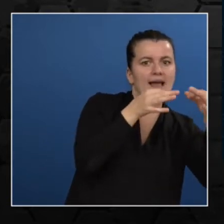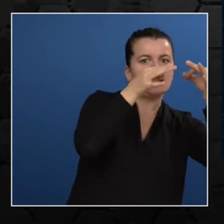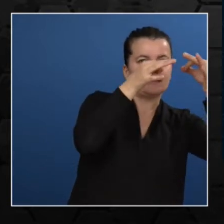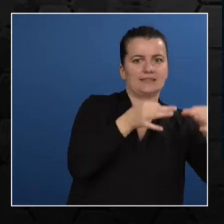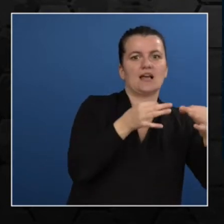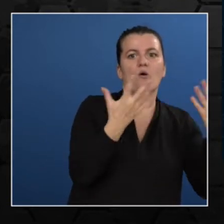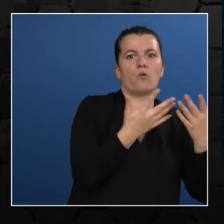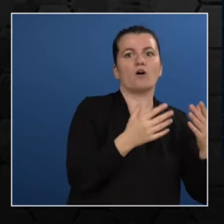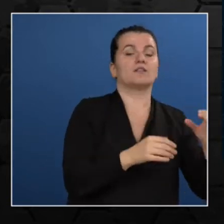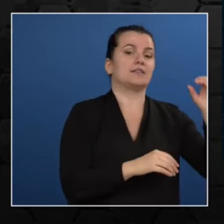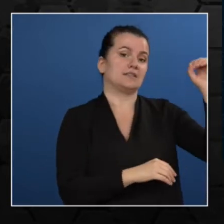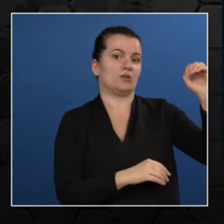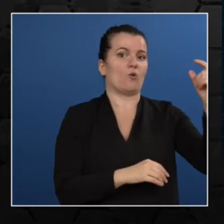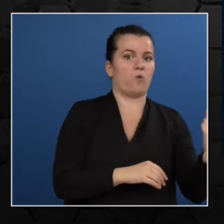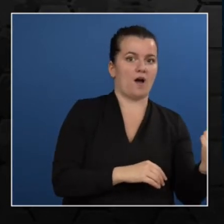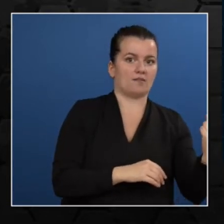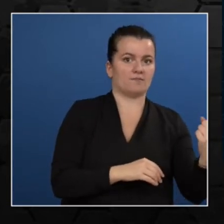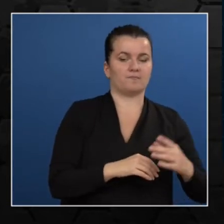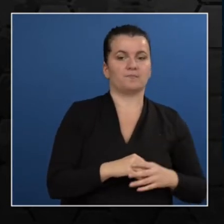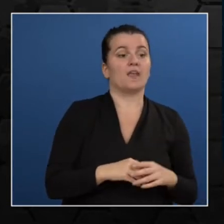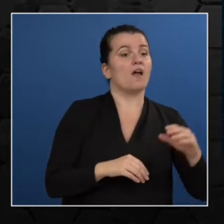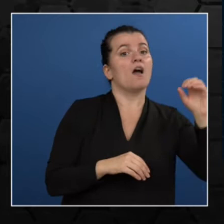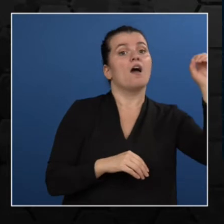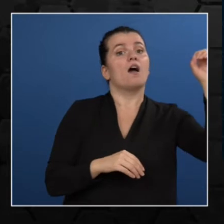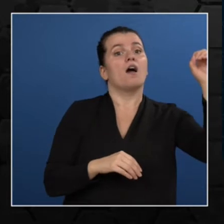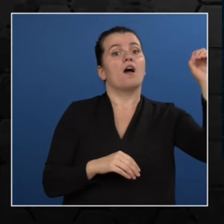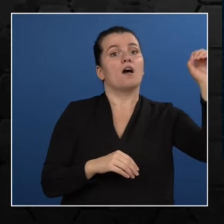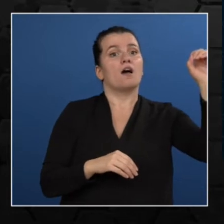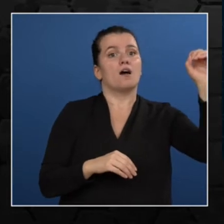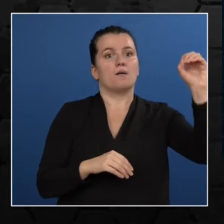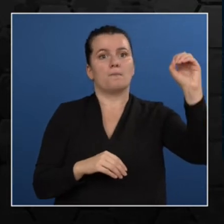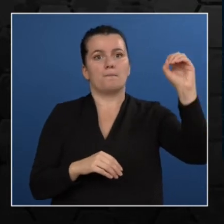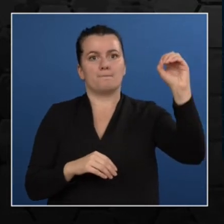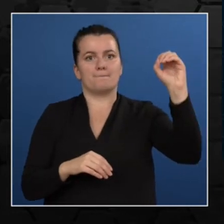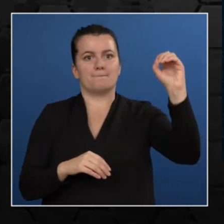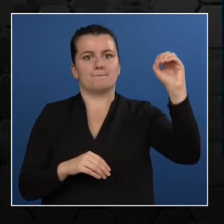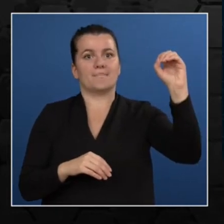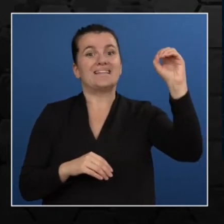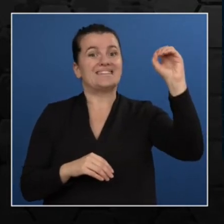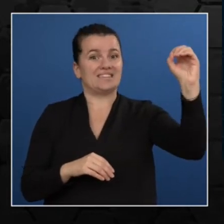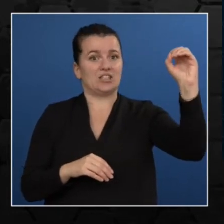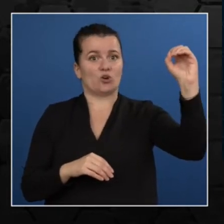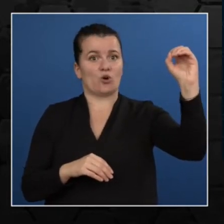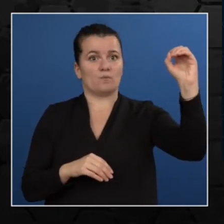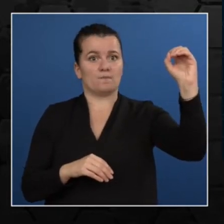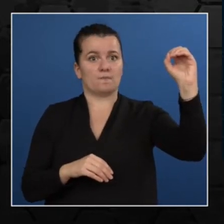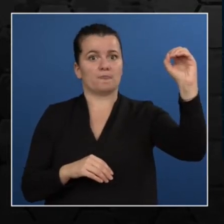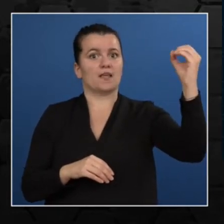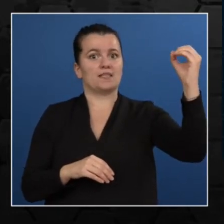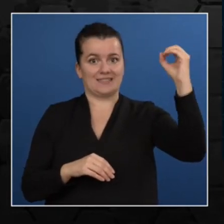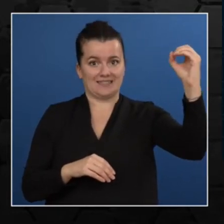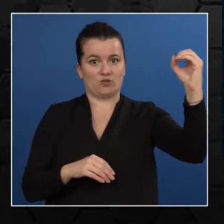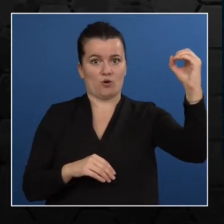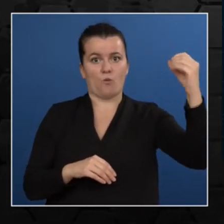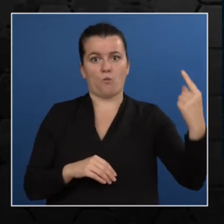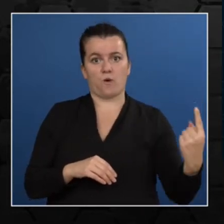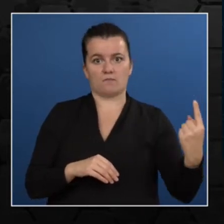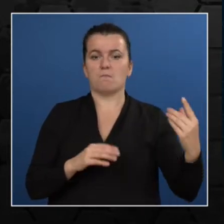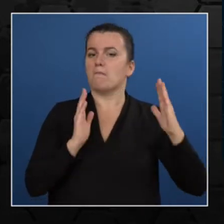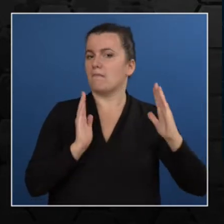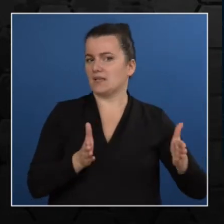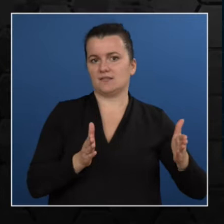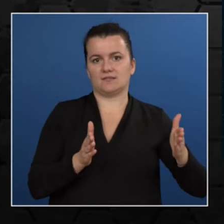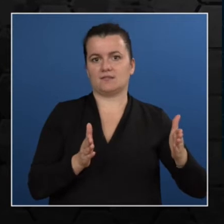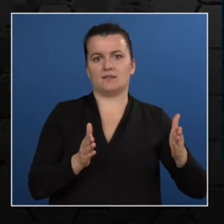should always be between 0 and 1. So for this, we have an activation function, such as